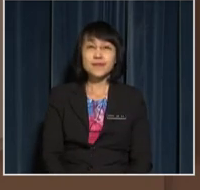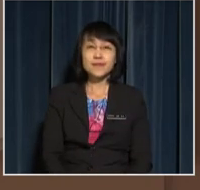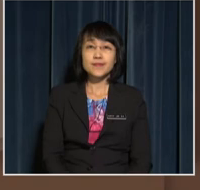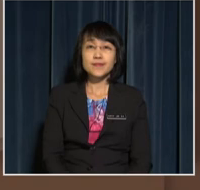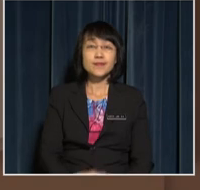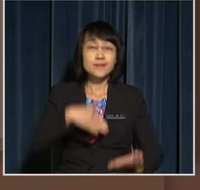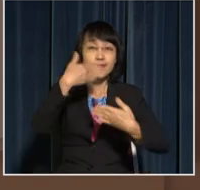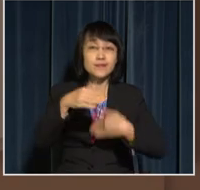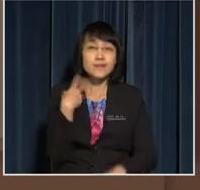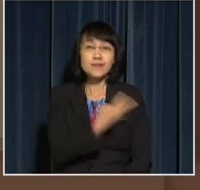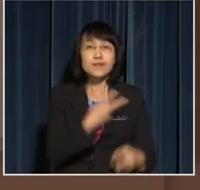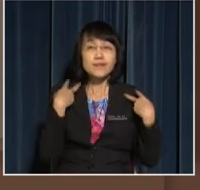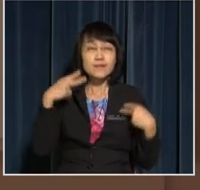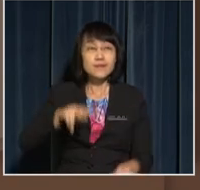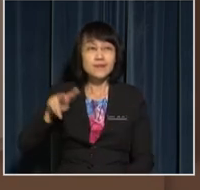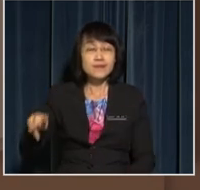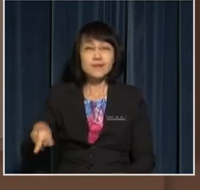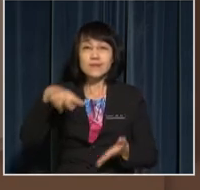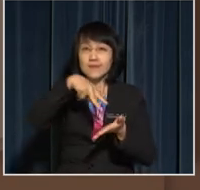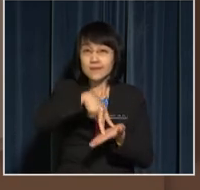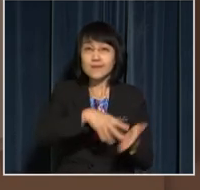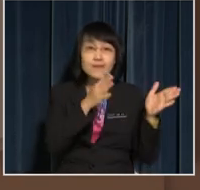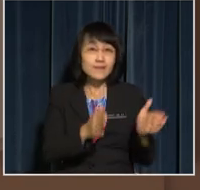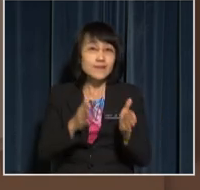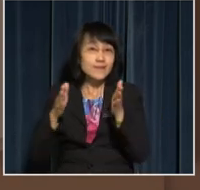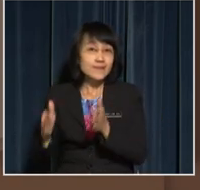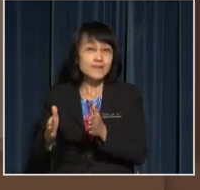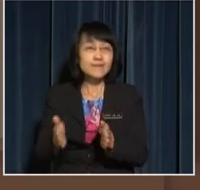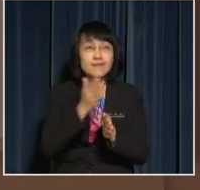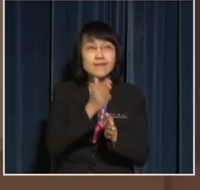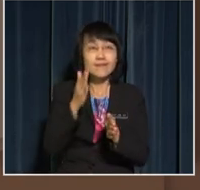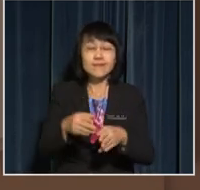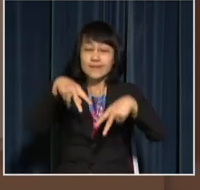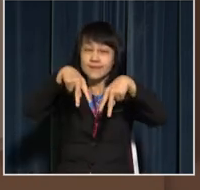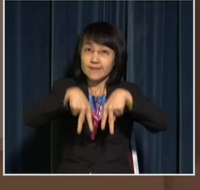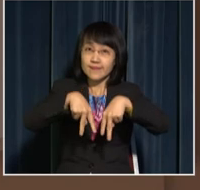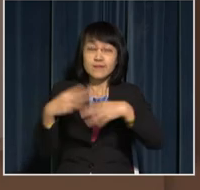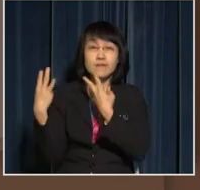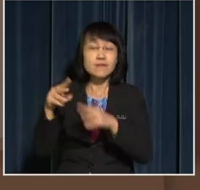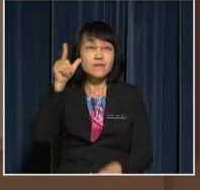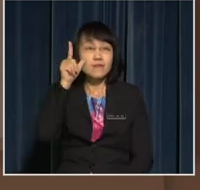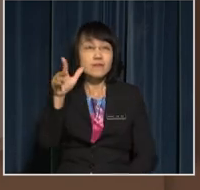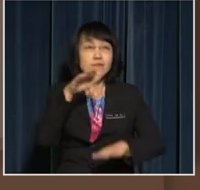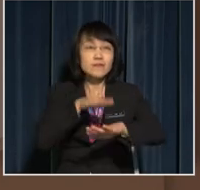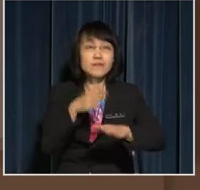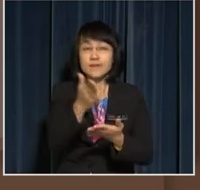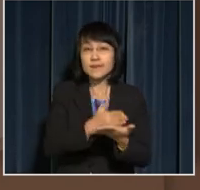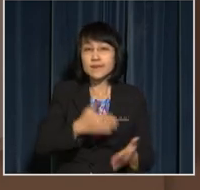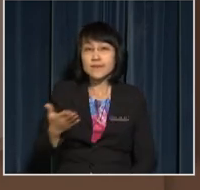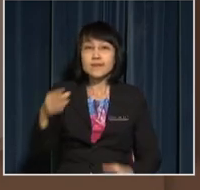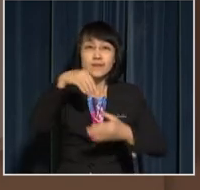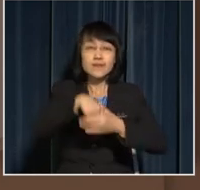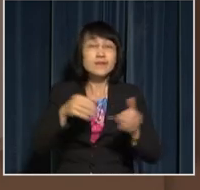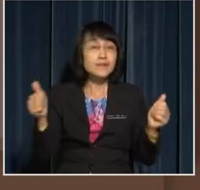Next, we have pupils standing orderly side by side while looking at